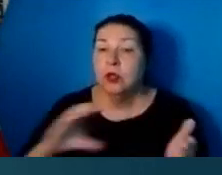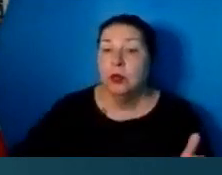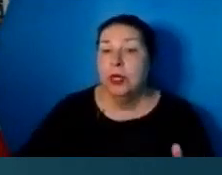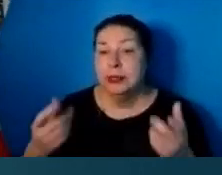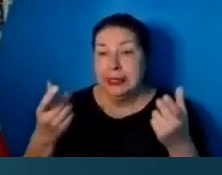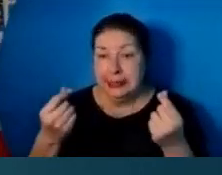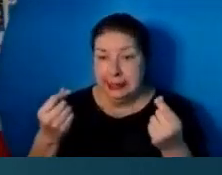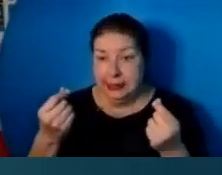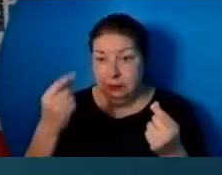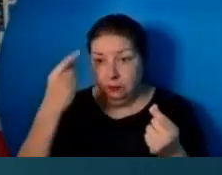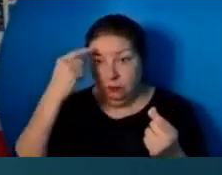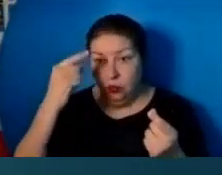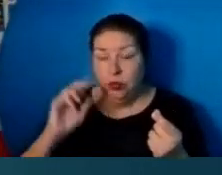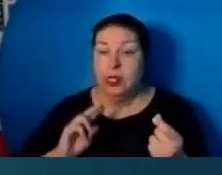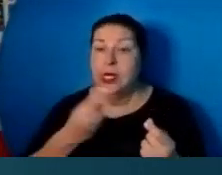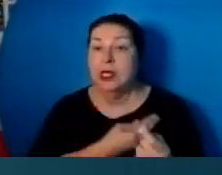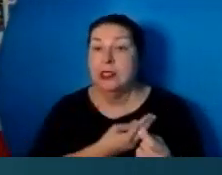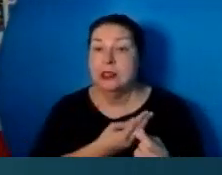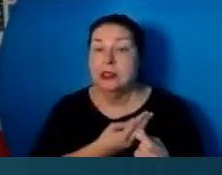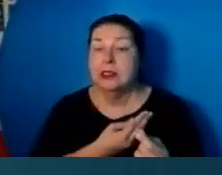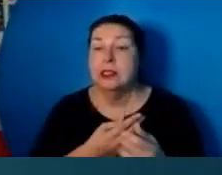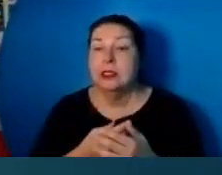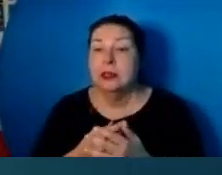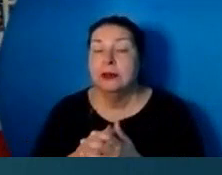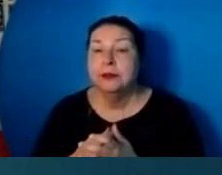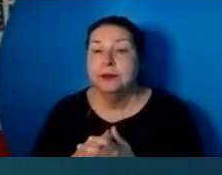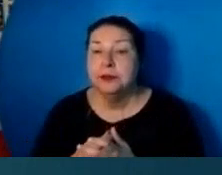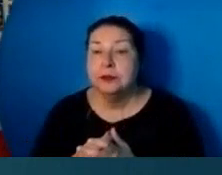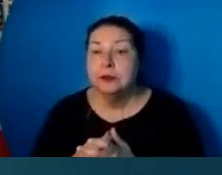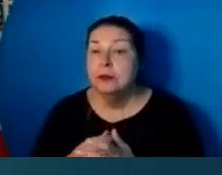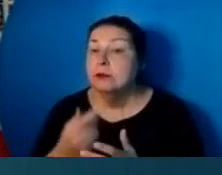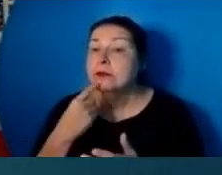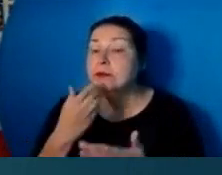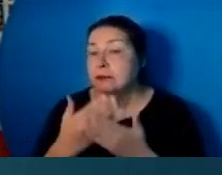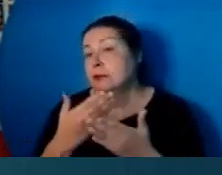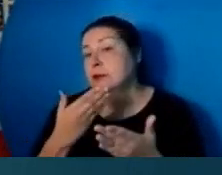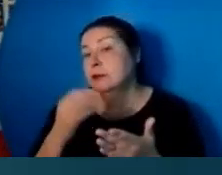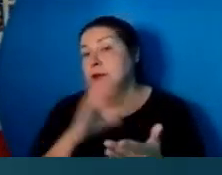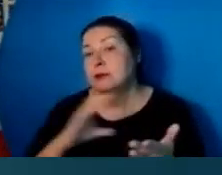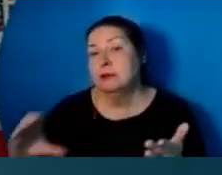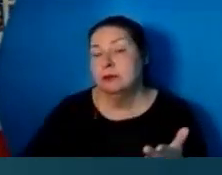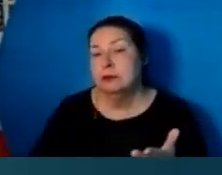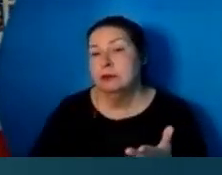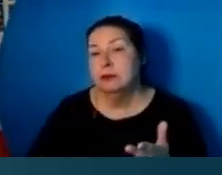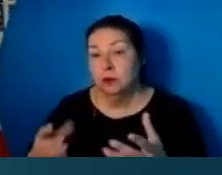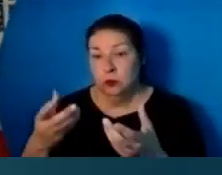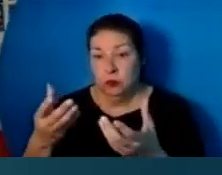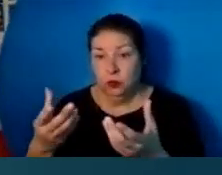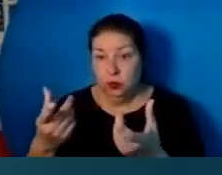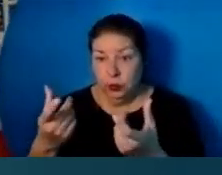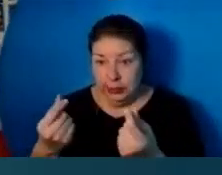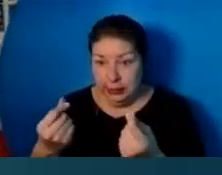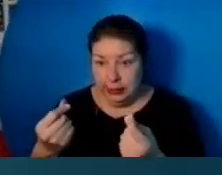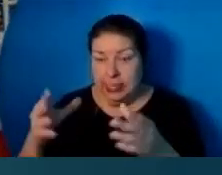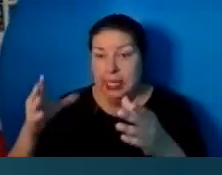for us on our behalf. As I said earlier, Christ took on all the sins of the world